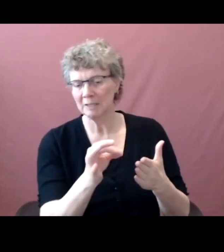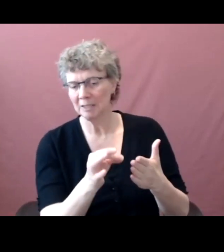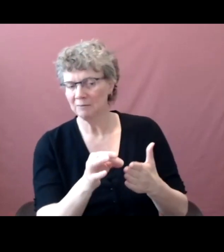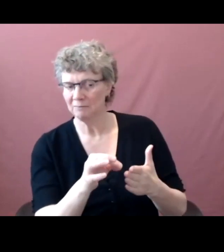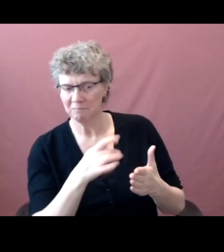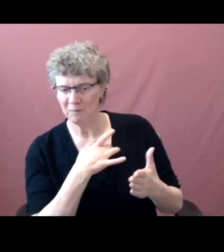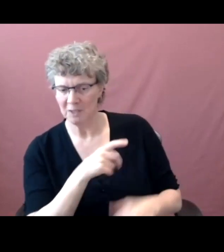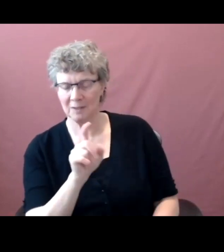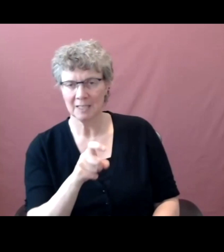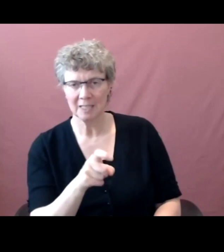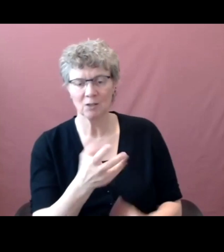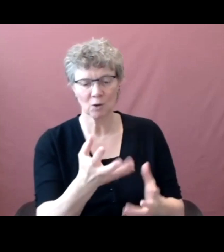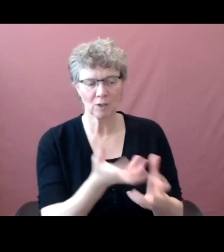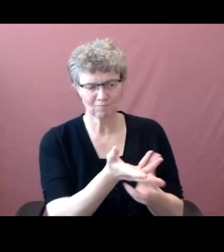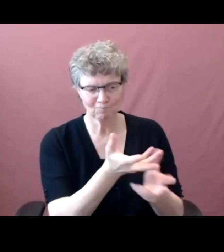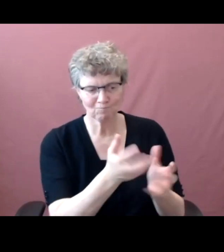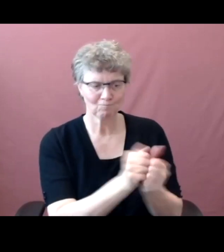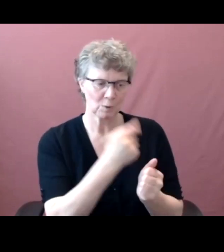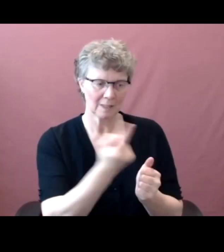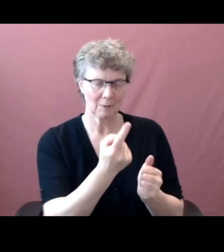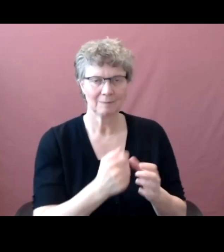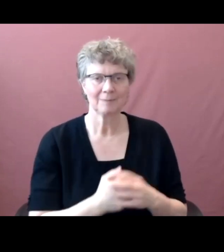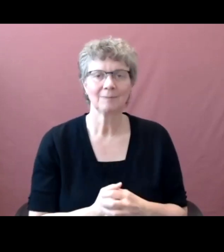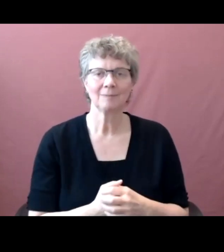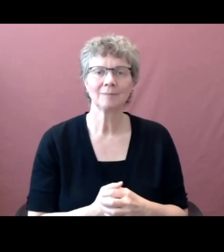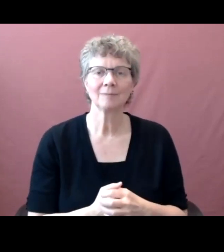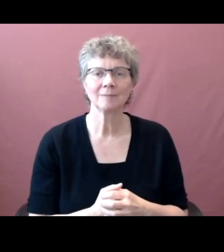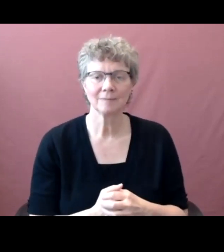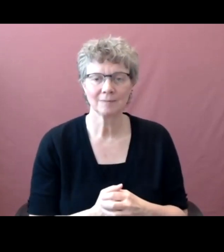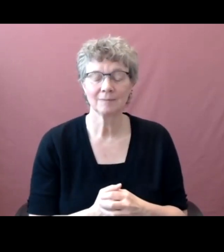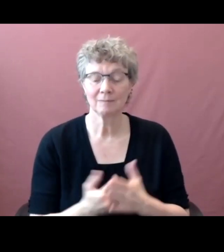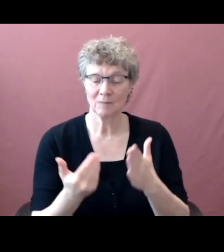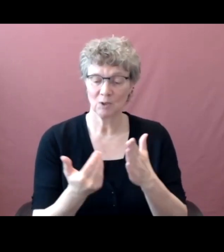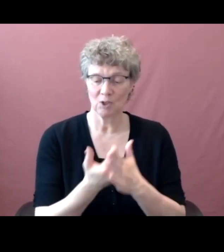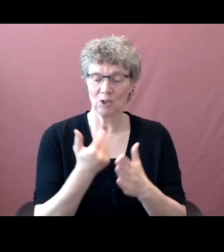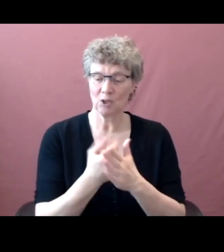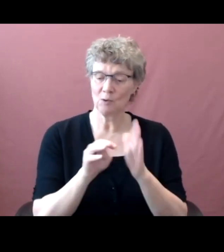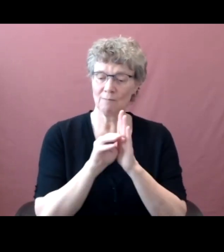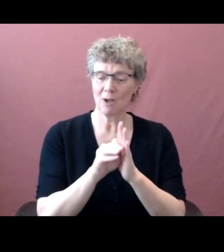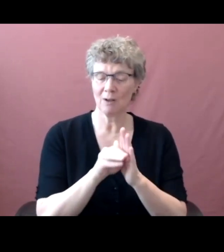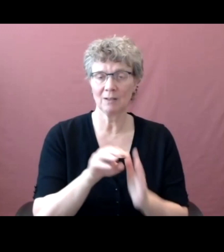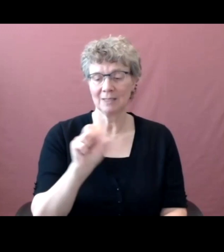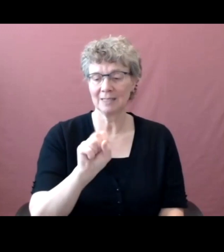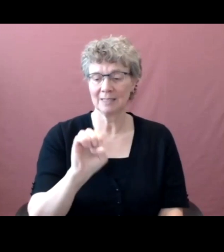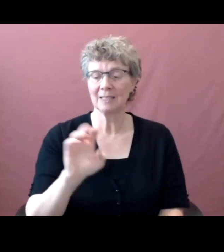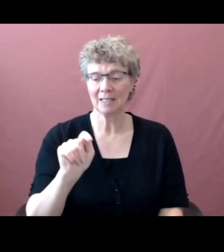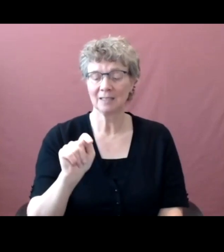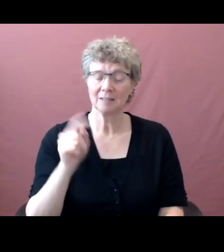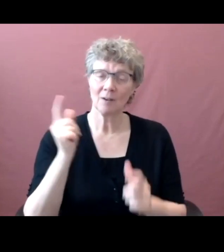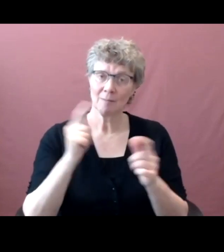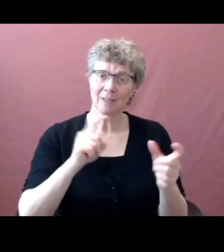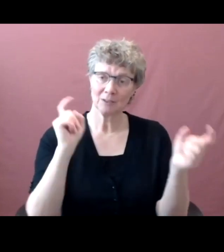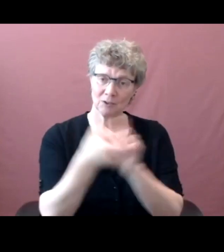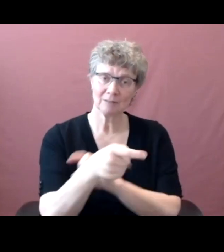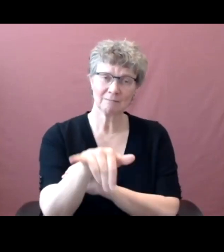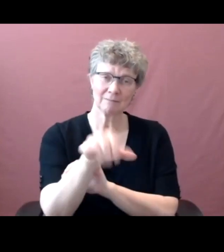somebody to talk to. The changes being made by implementing the new model are significant and I certainly recognize